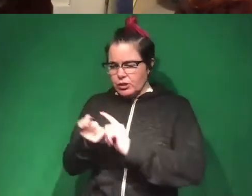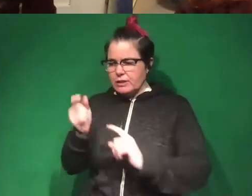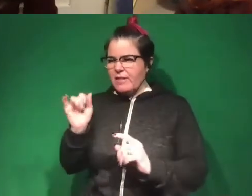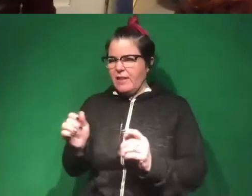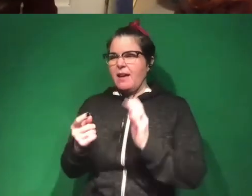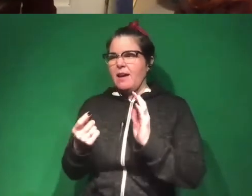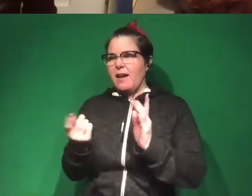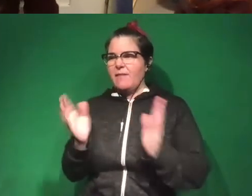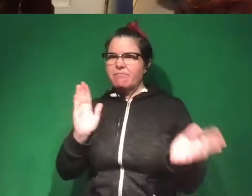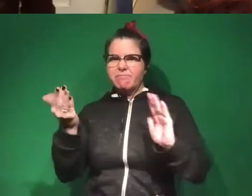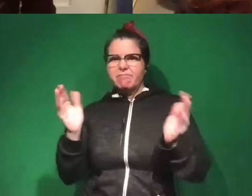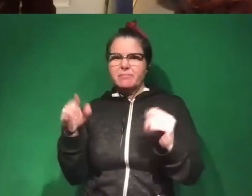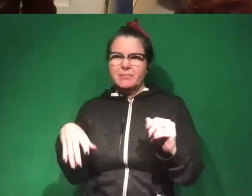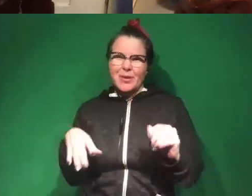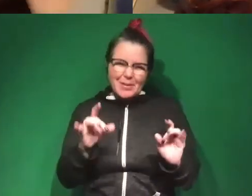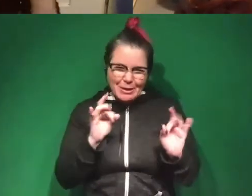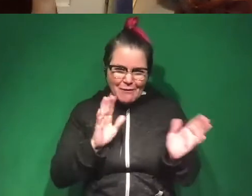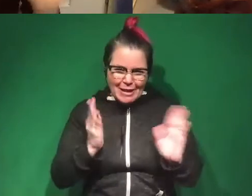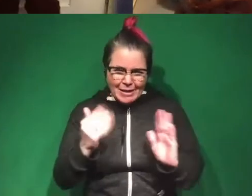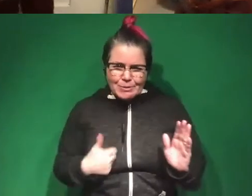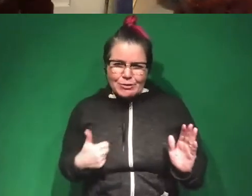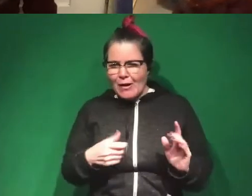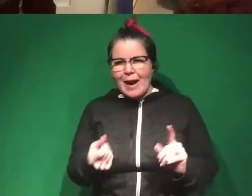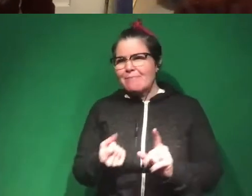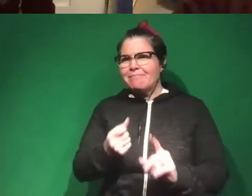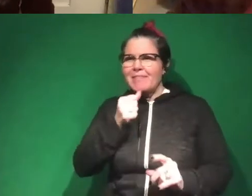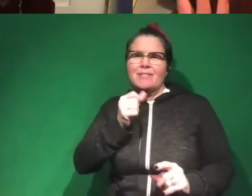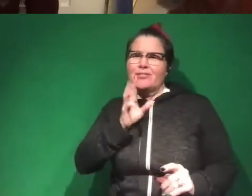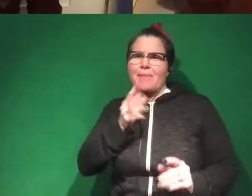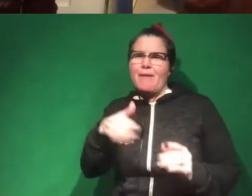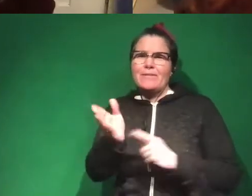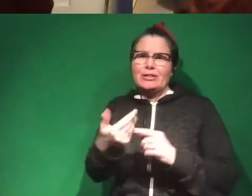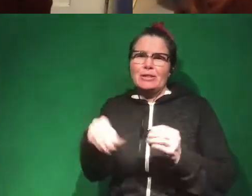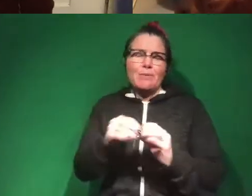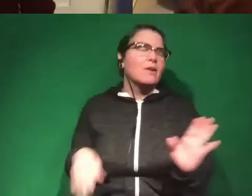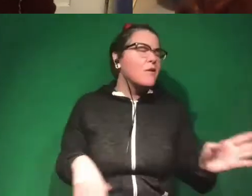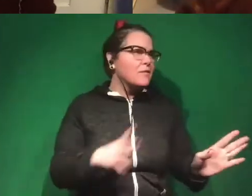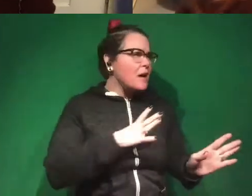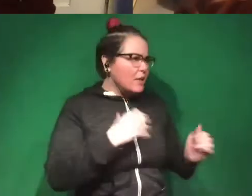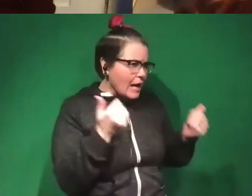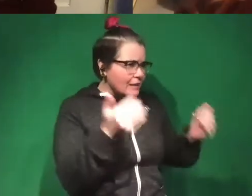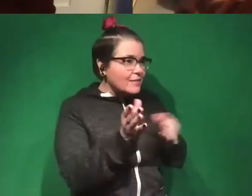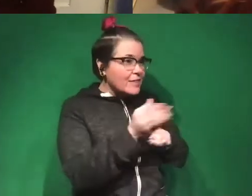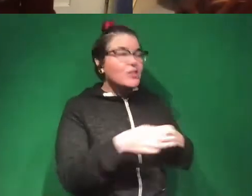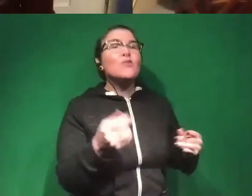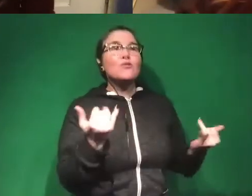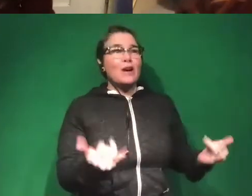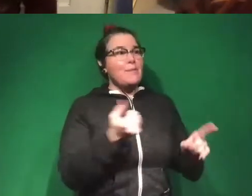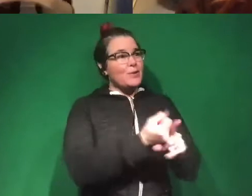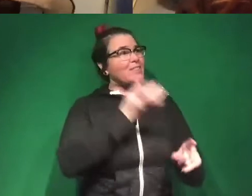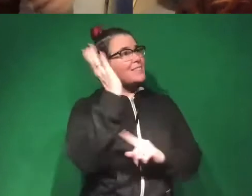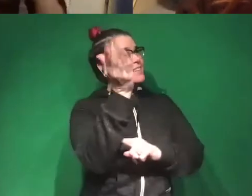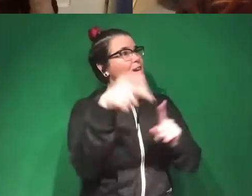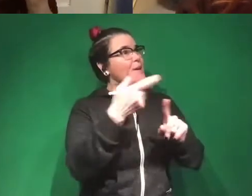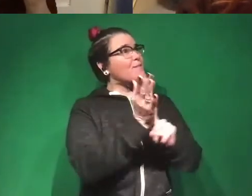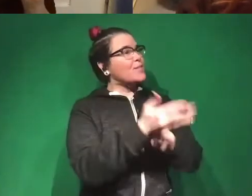analogy here. That was a terrible analogy. I'm done talking about fish. That's it. That's fine. You can talk about fish all you want. Great. I'm here to expound on fish. Yeah. The last